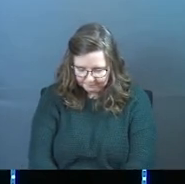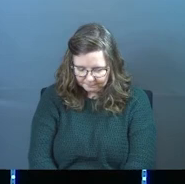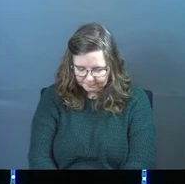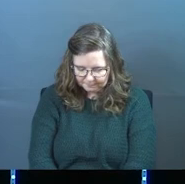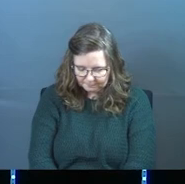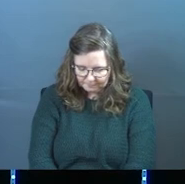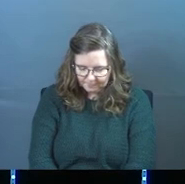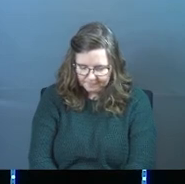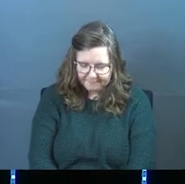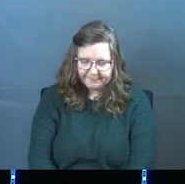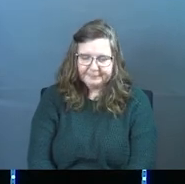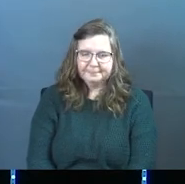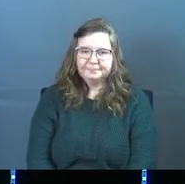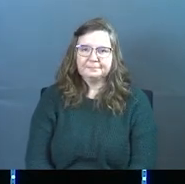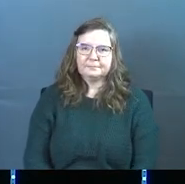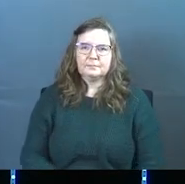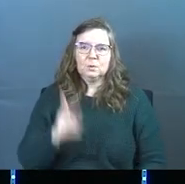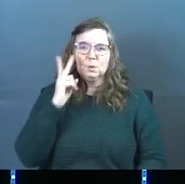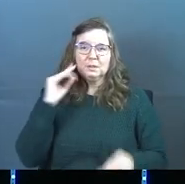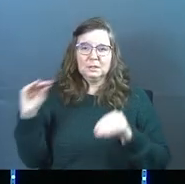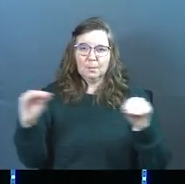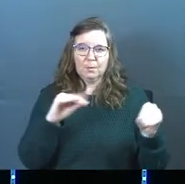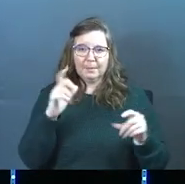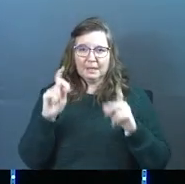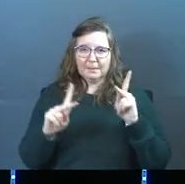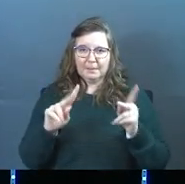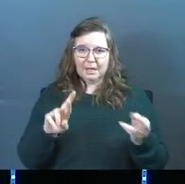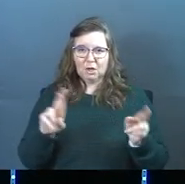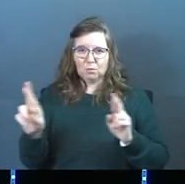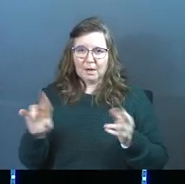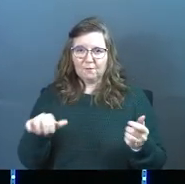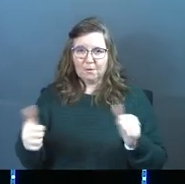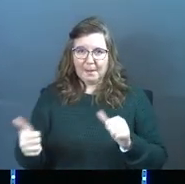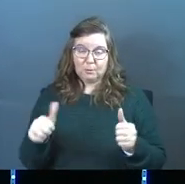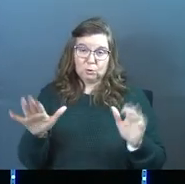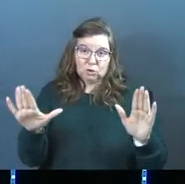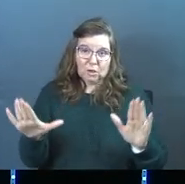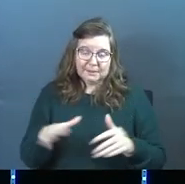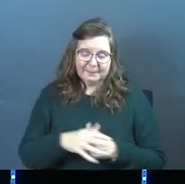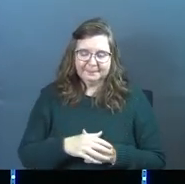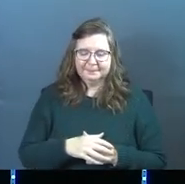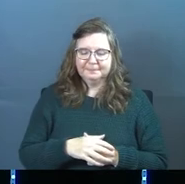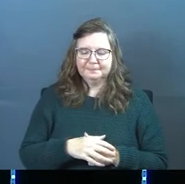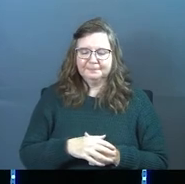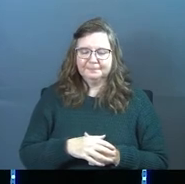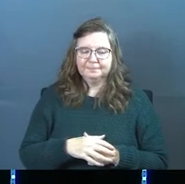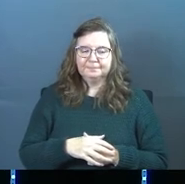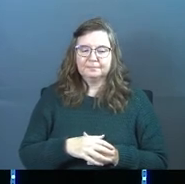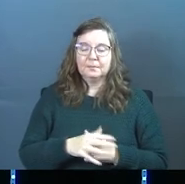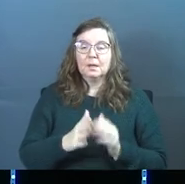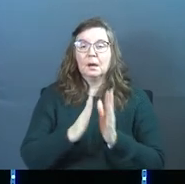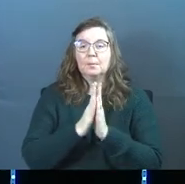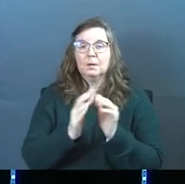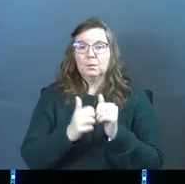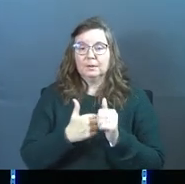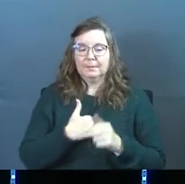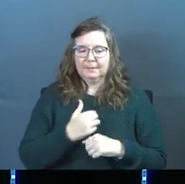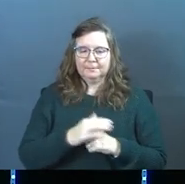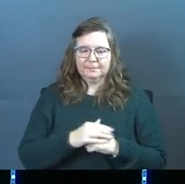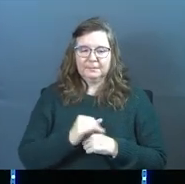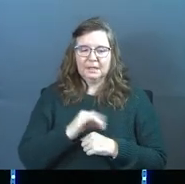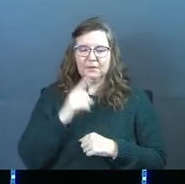So you're going to see, sense some movement around the room because people are getting ready for baptisms, which is awesome. But why don't you pray with me?